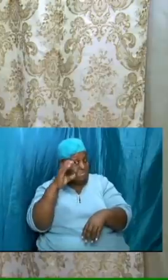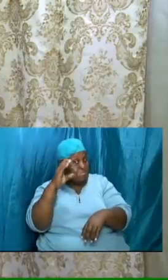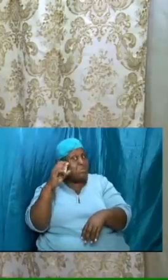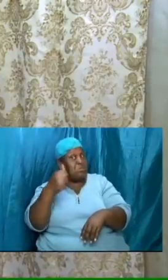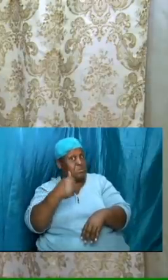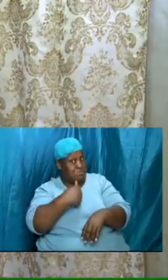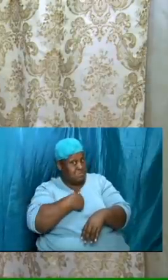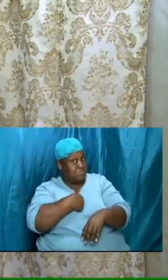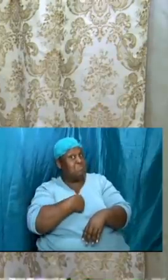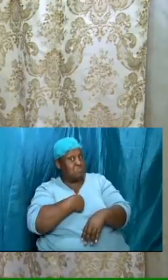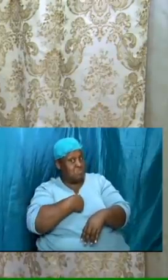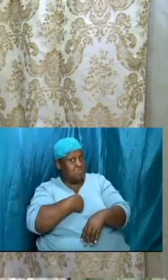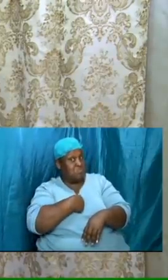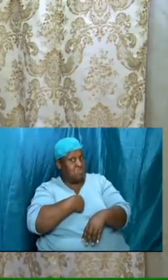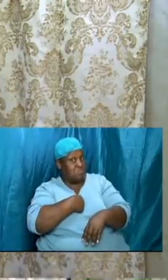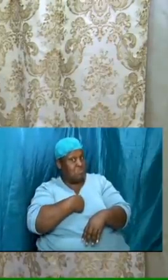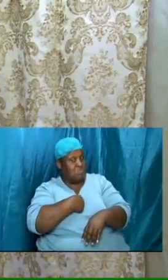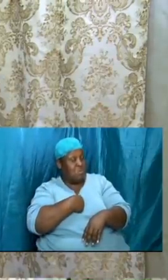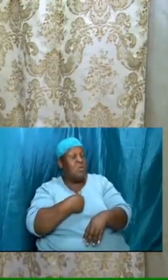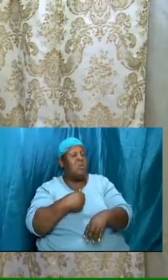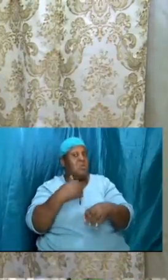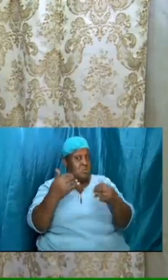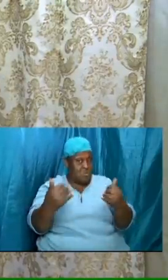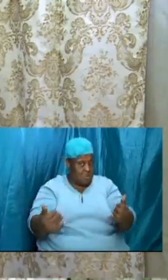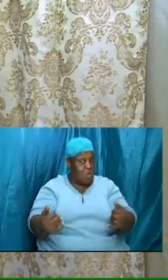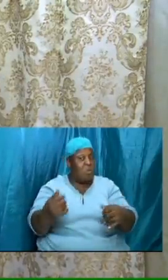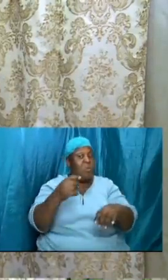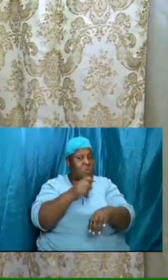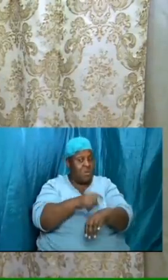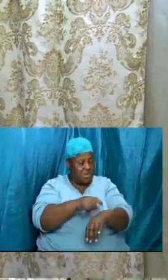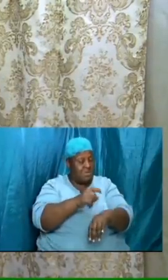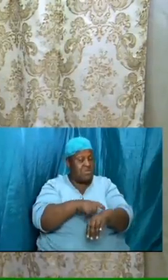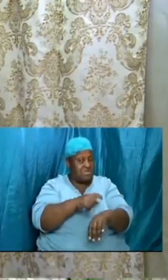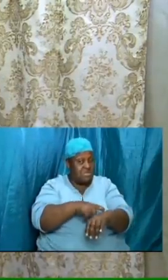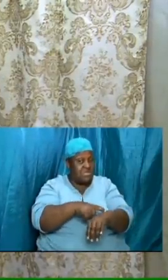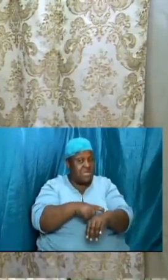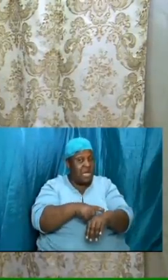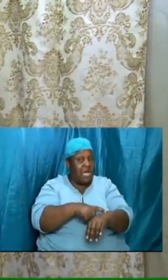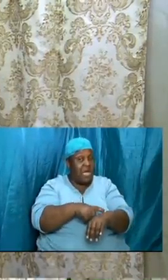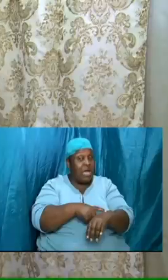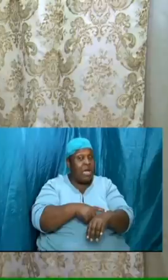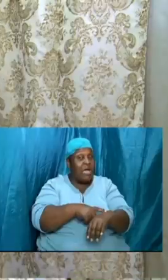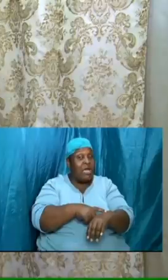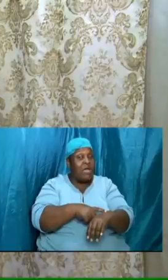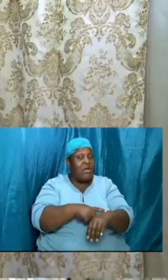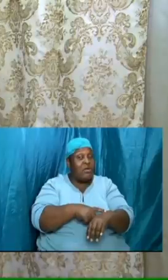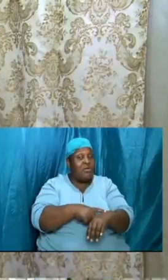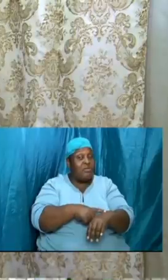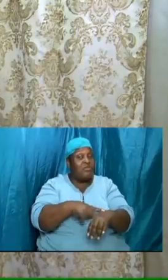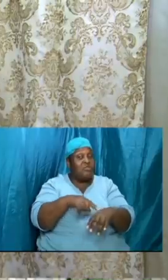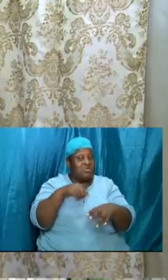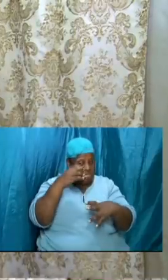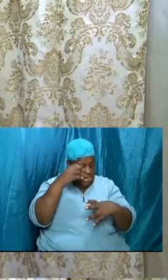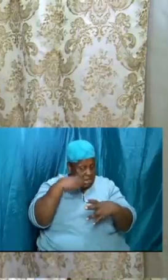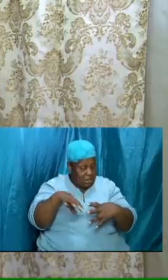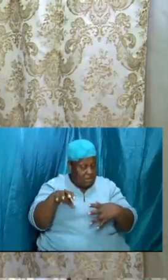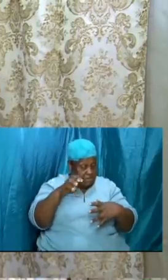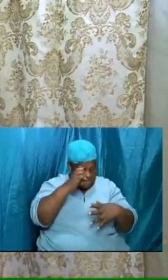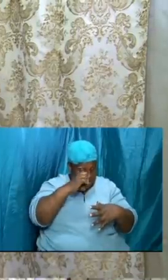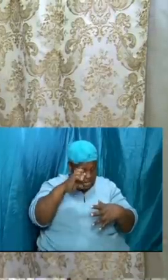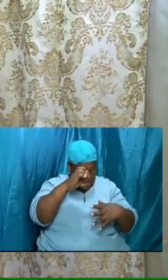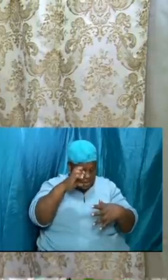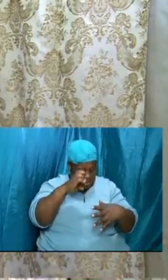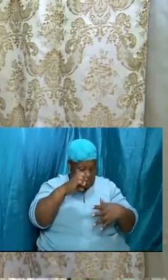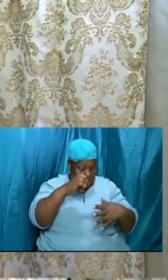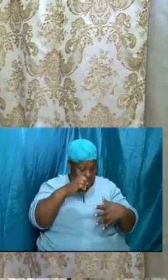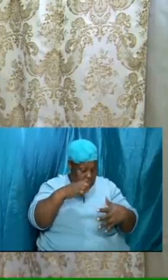assessment now is the time for stock taking now is